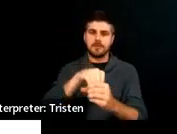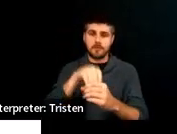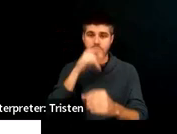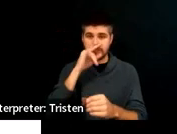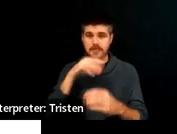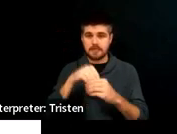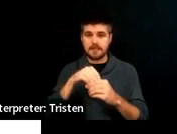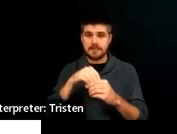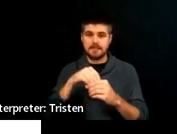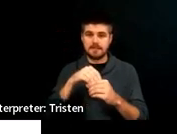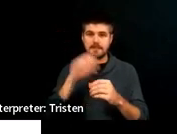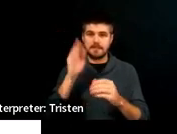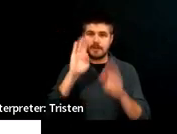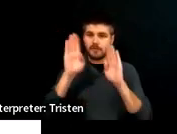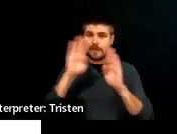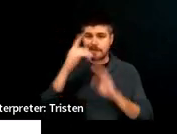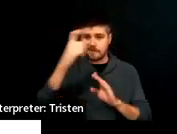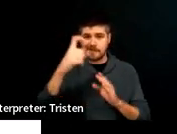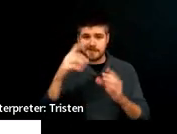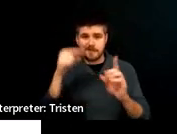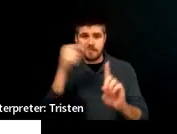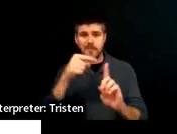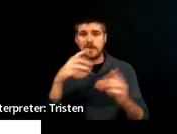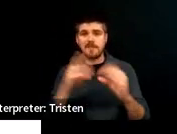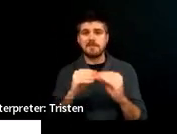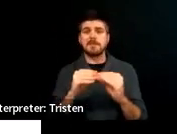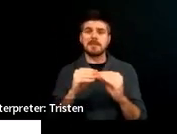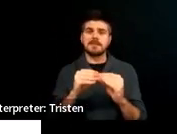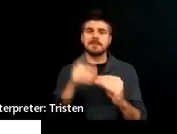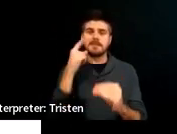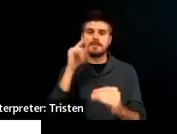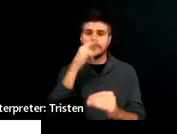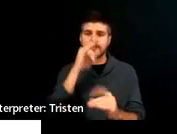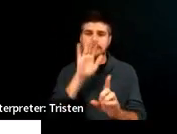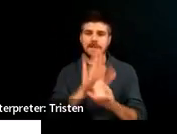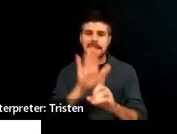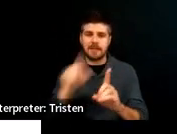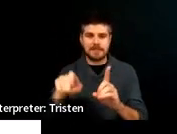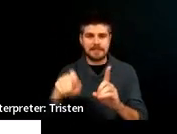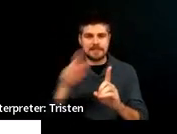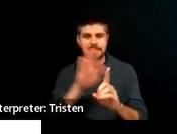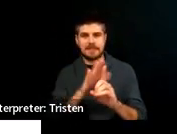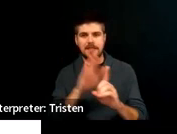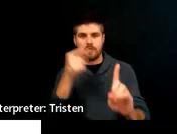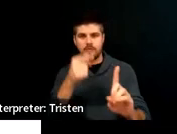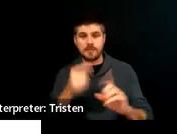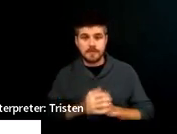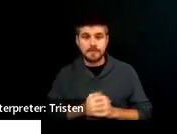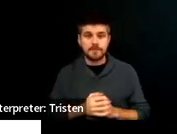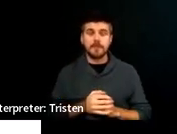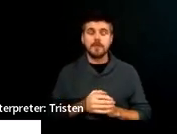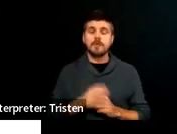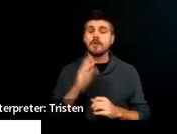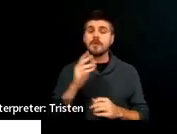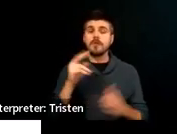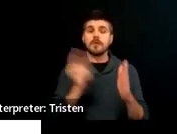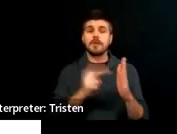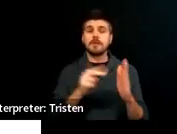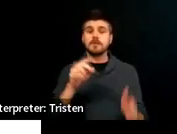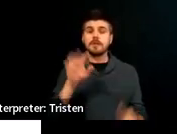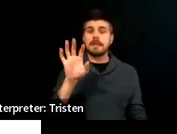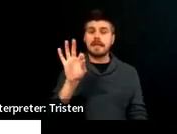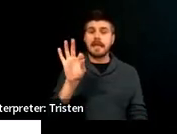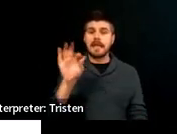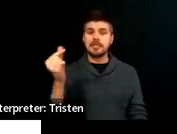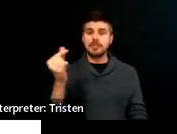the meeting is all about the child and their goals and needs. We look in section 9 of the IEP to see